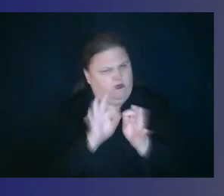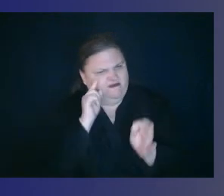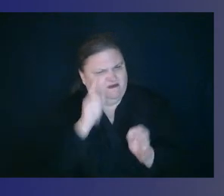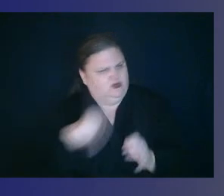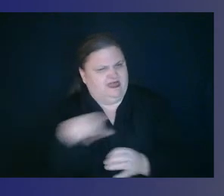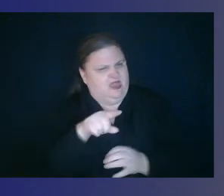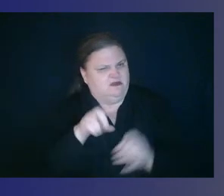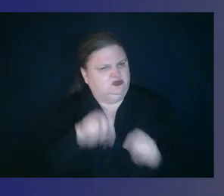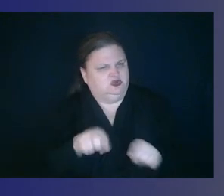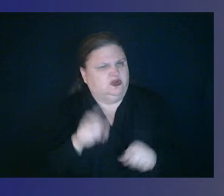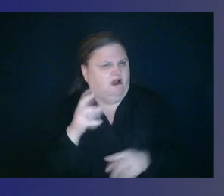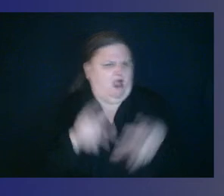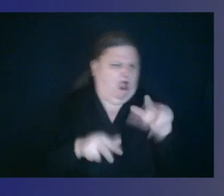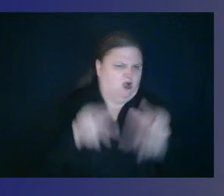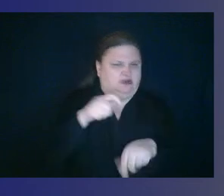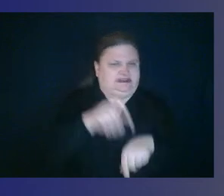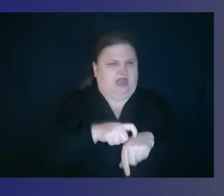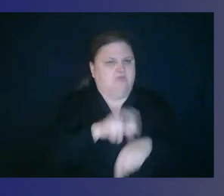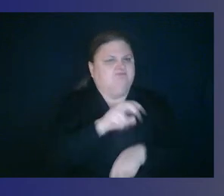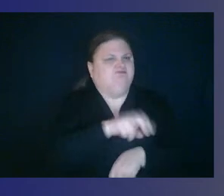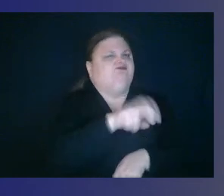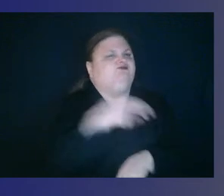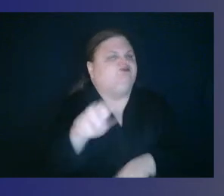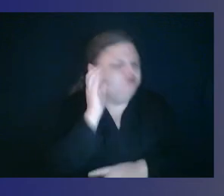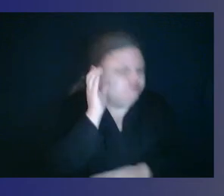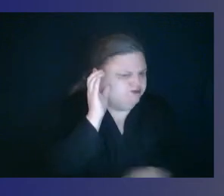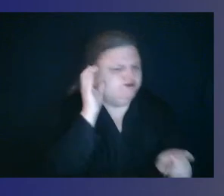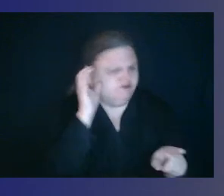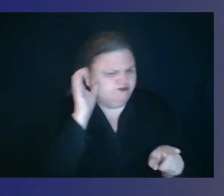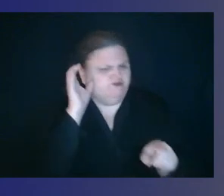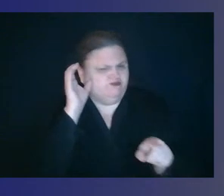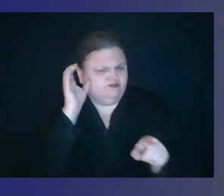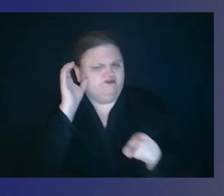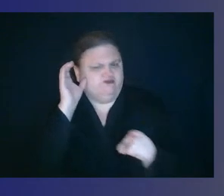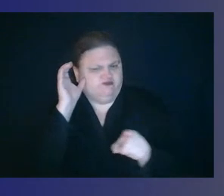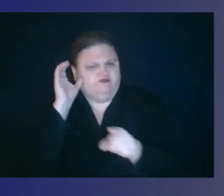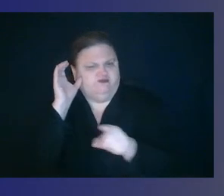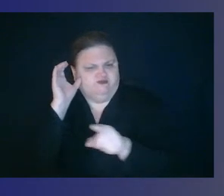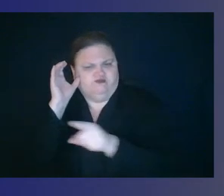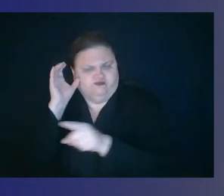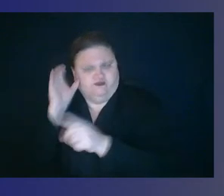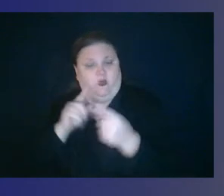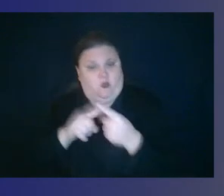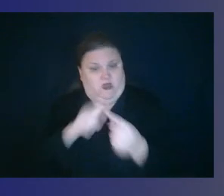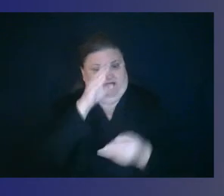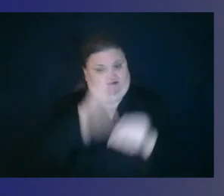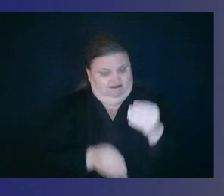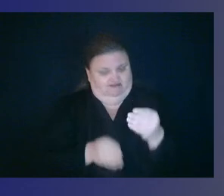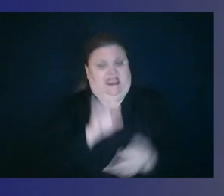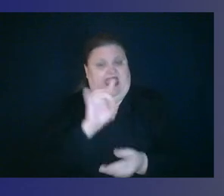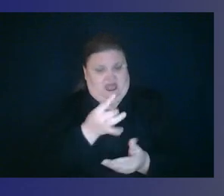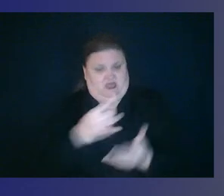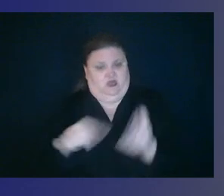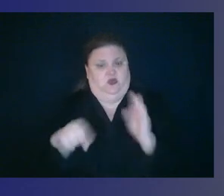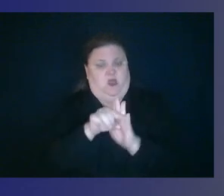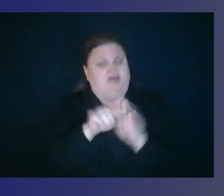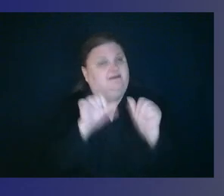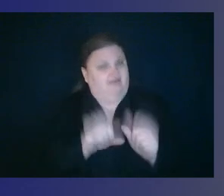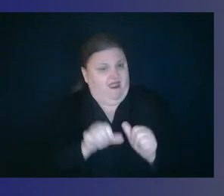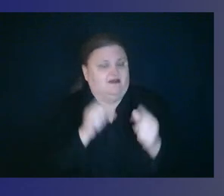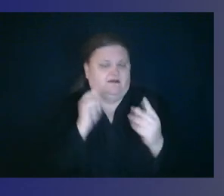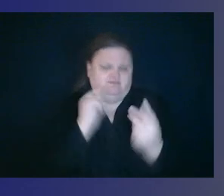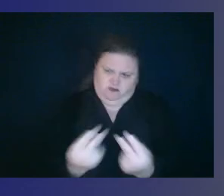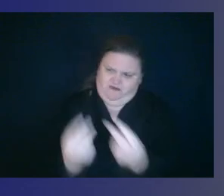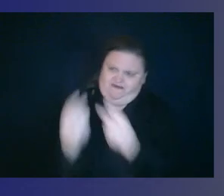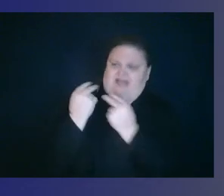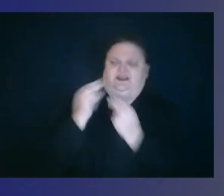the experience and what does success look like at the end of eighth grade, such that they could reflect on their own growth. So thank